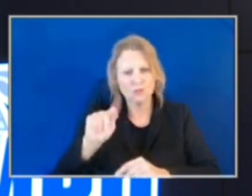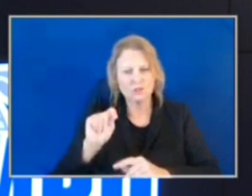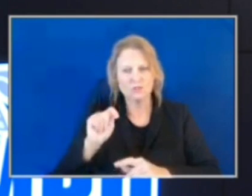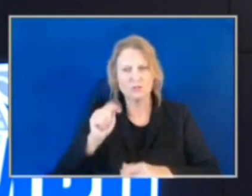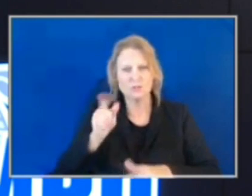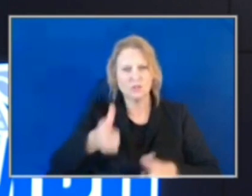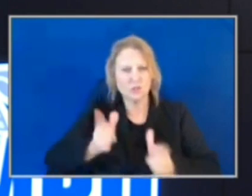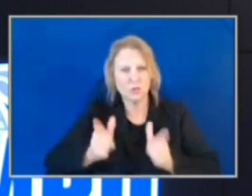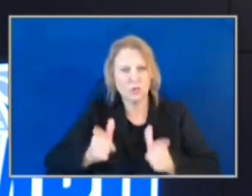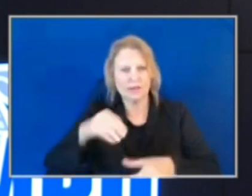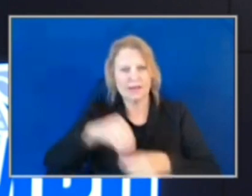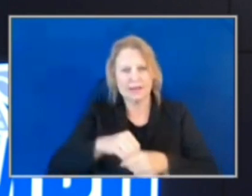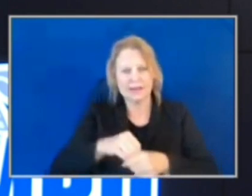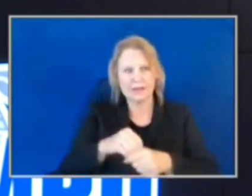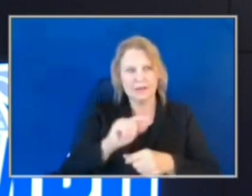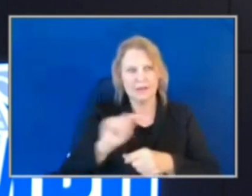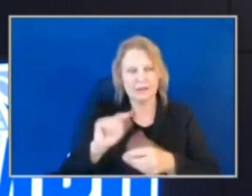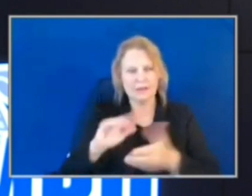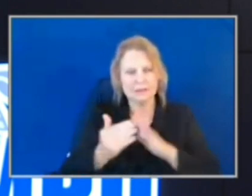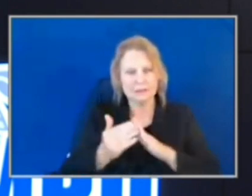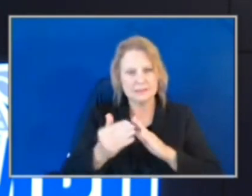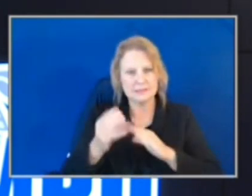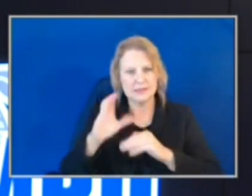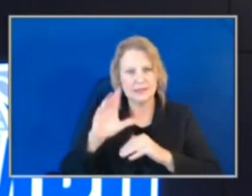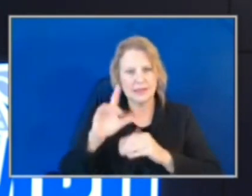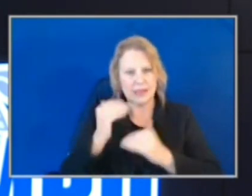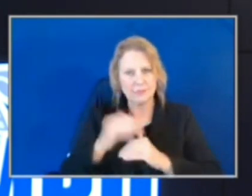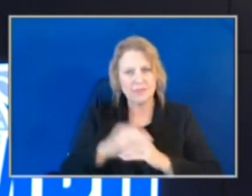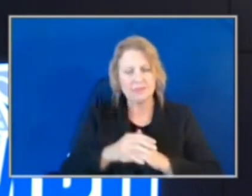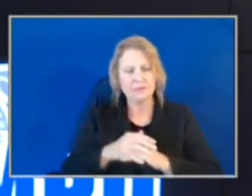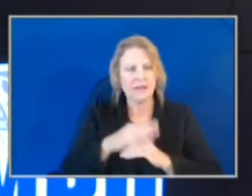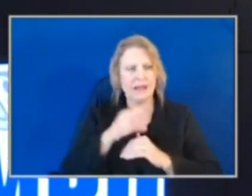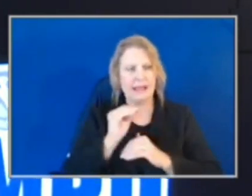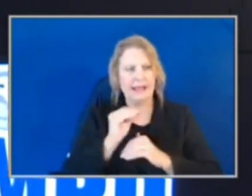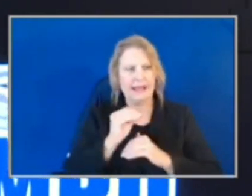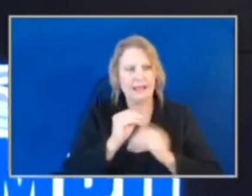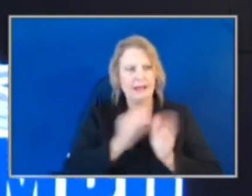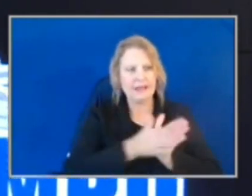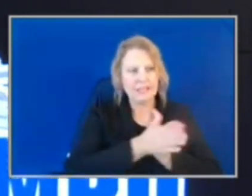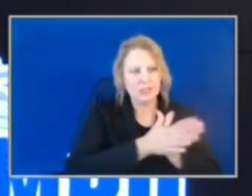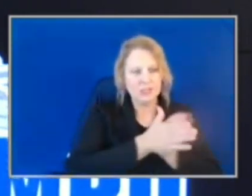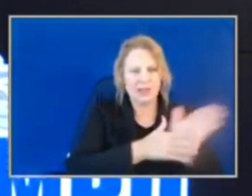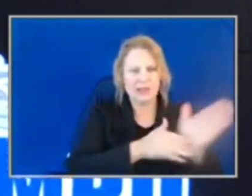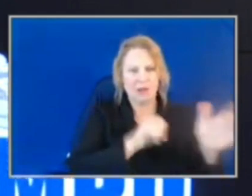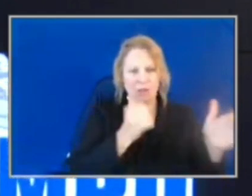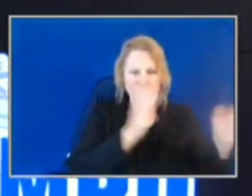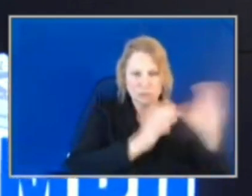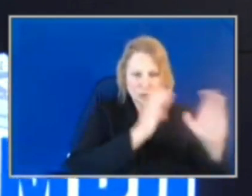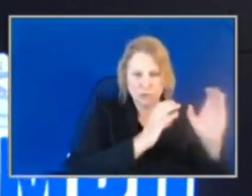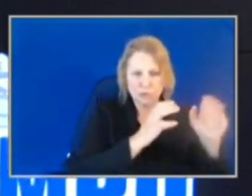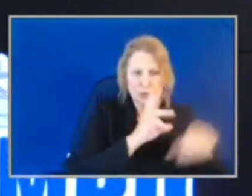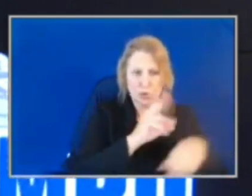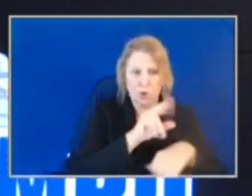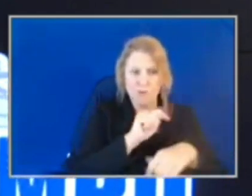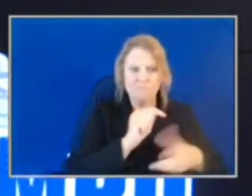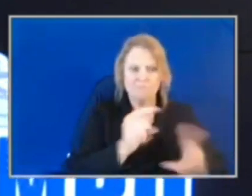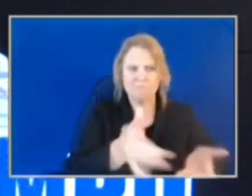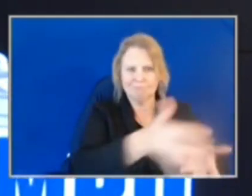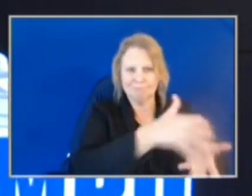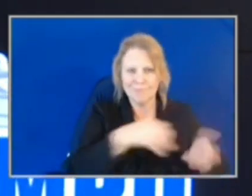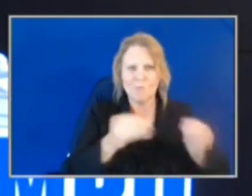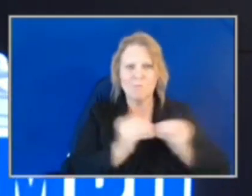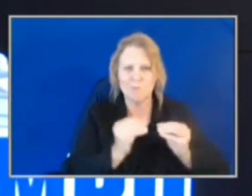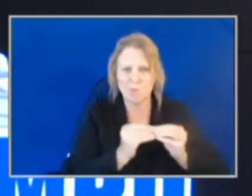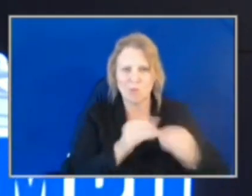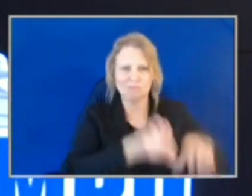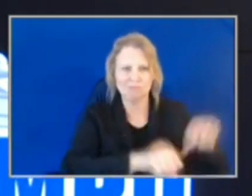executing a search warrant, going back and seizing five additional firearms. North Division Crime Reduction Unit recently assisted with a search